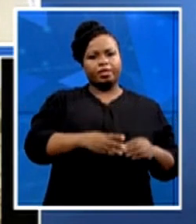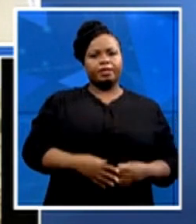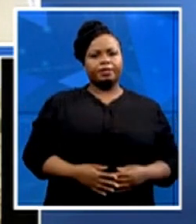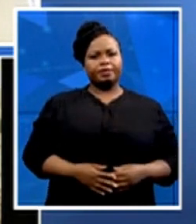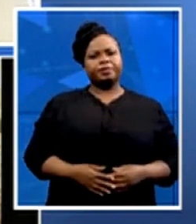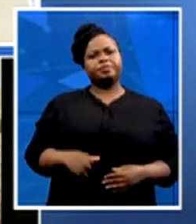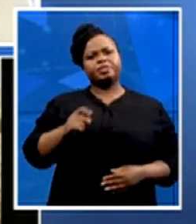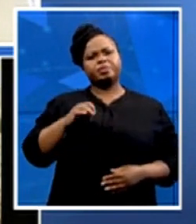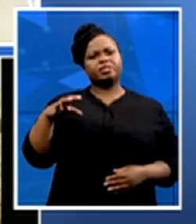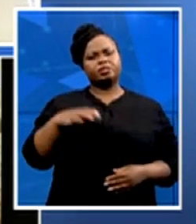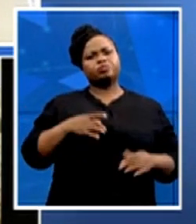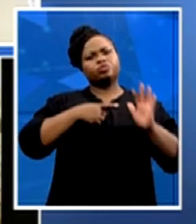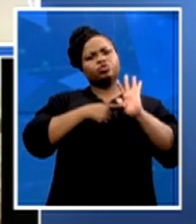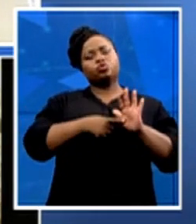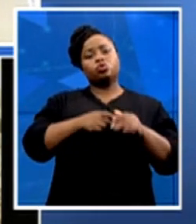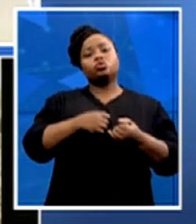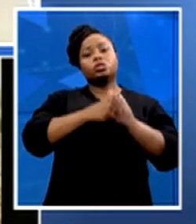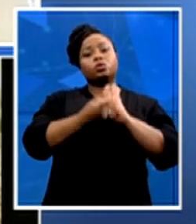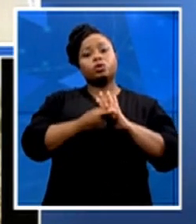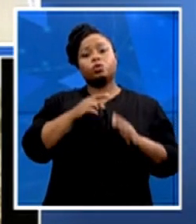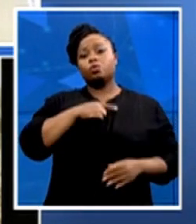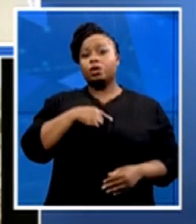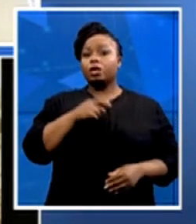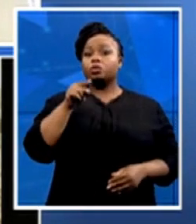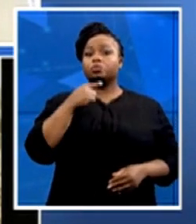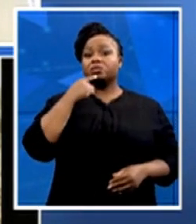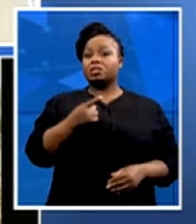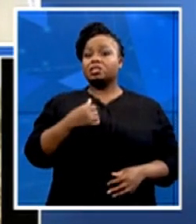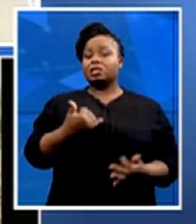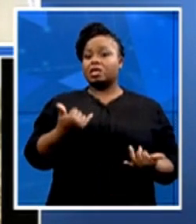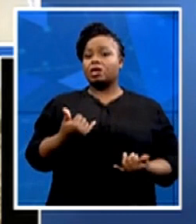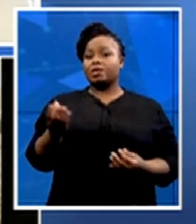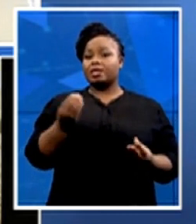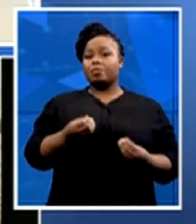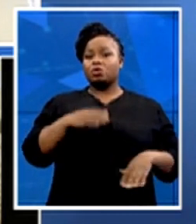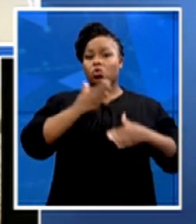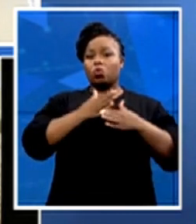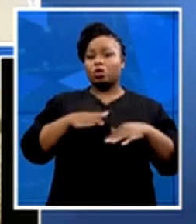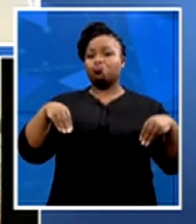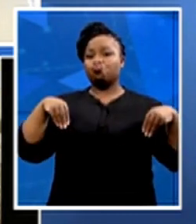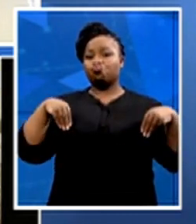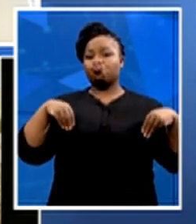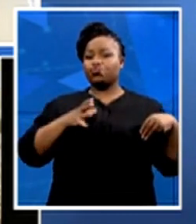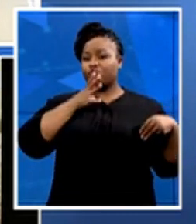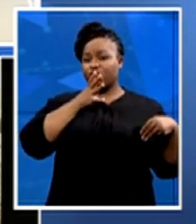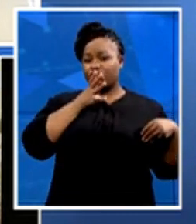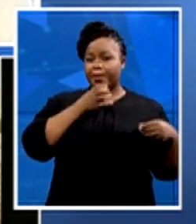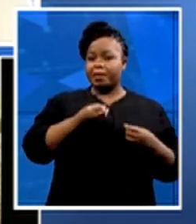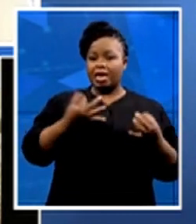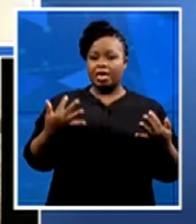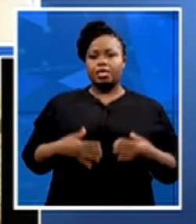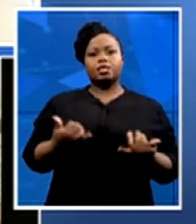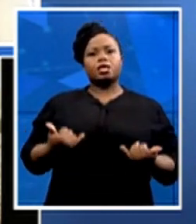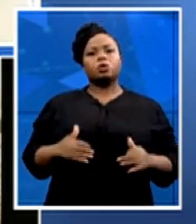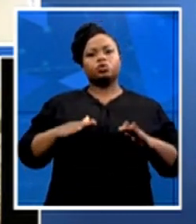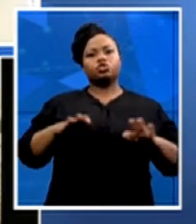showed that as a result of these numbers, of the unemployment numbers, children are being forced to become breadwinners,